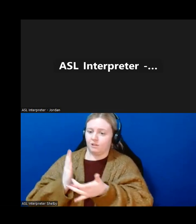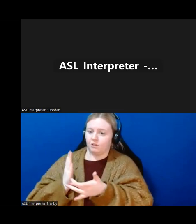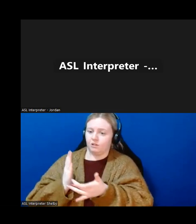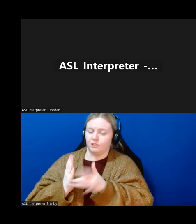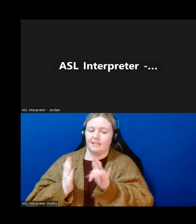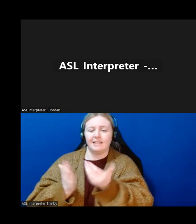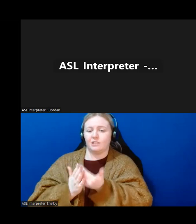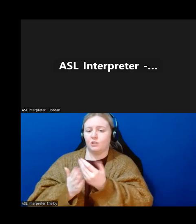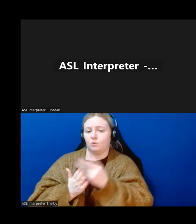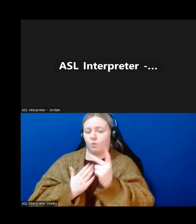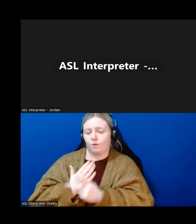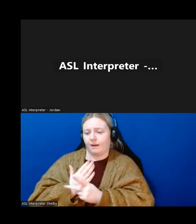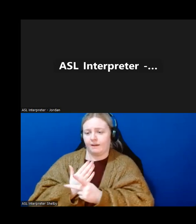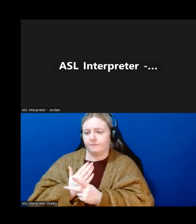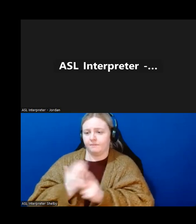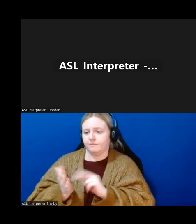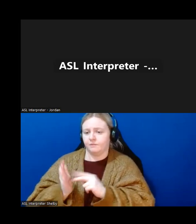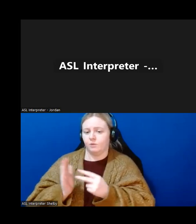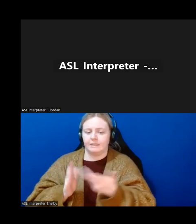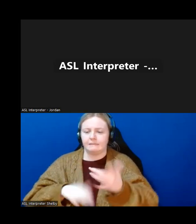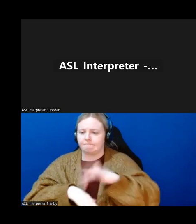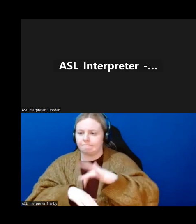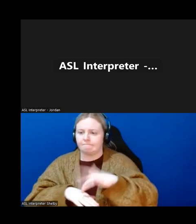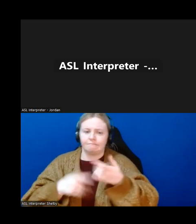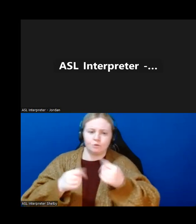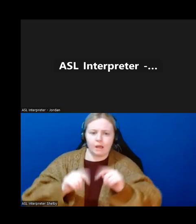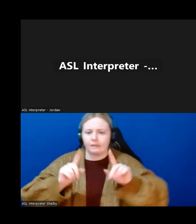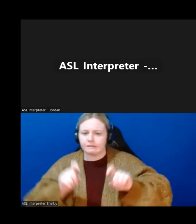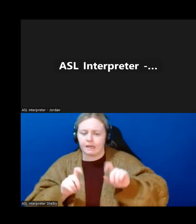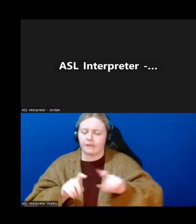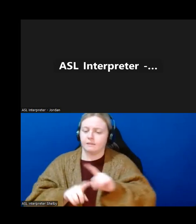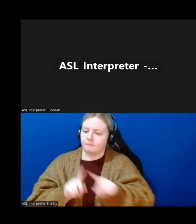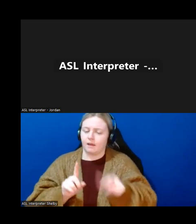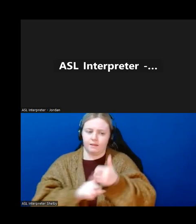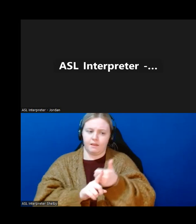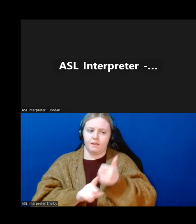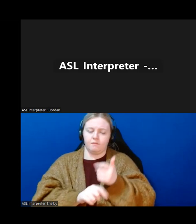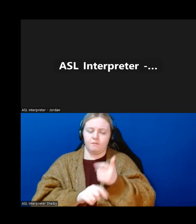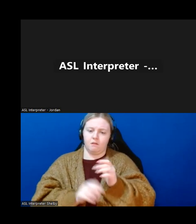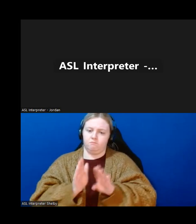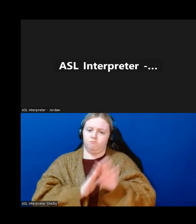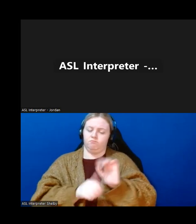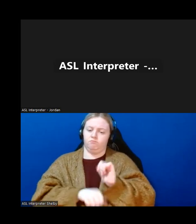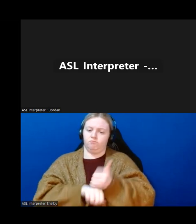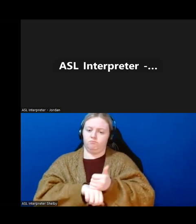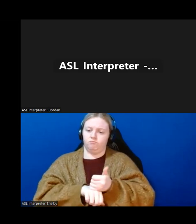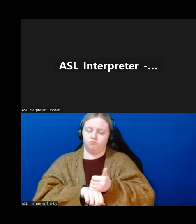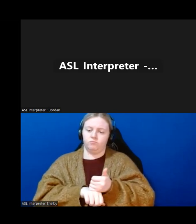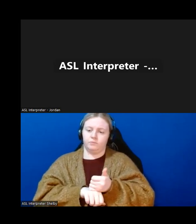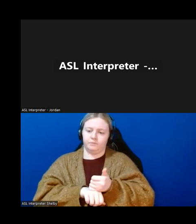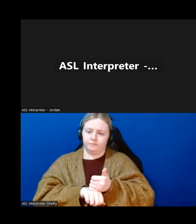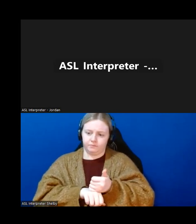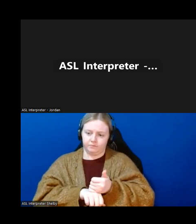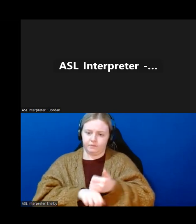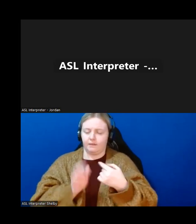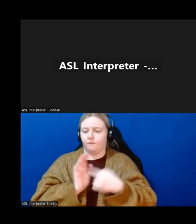new program, so they're still very much experimenting with it, but they've developed some things that we can open up a thing of